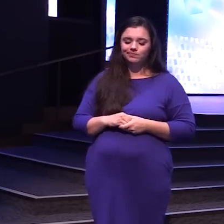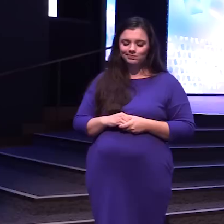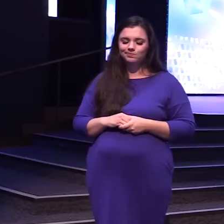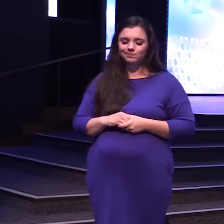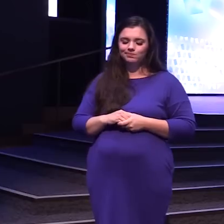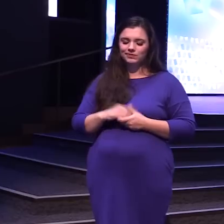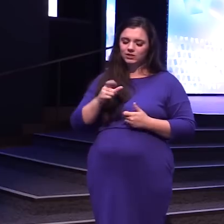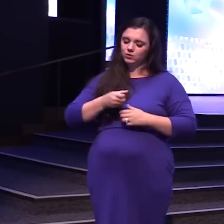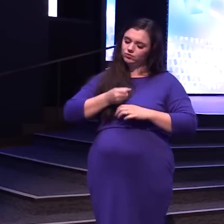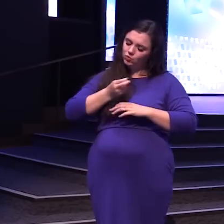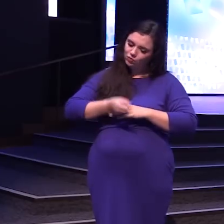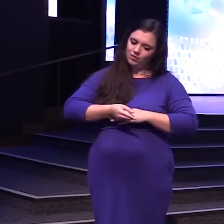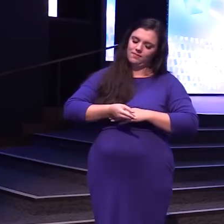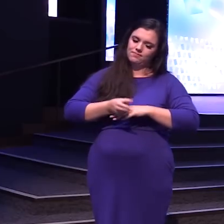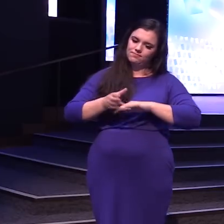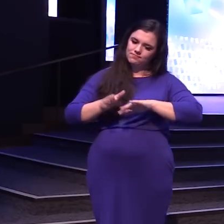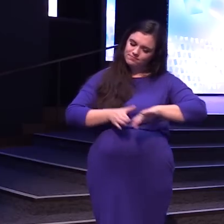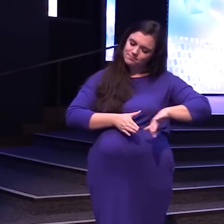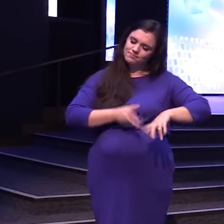So that he could Keep his heart pure